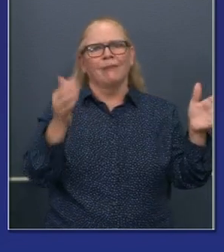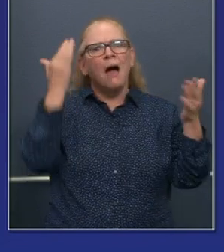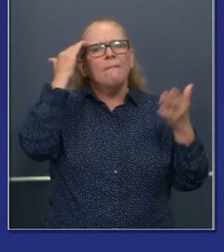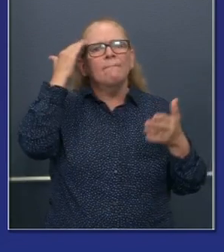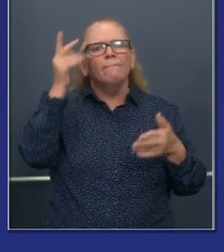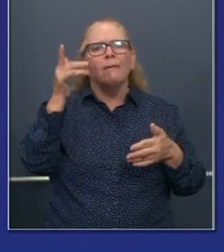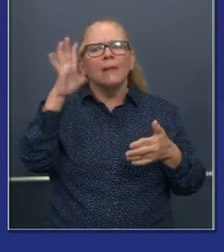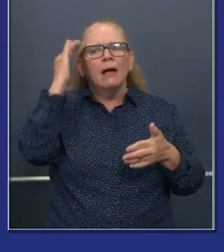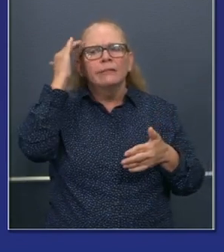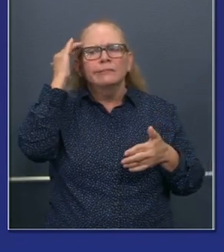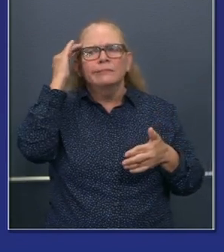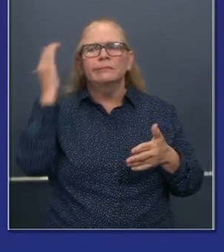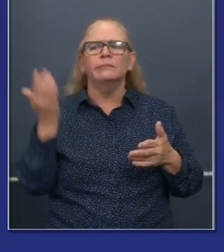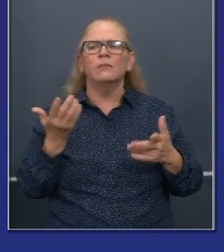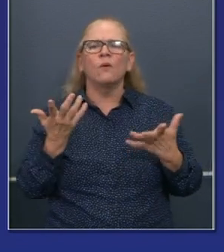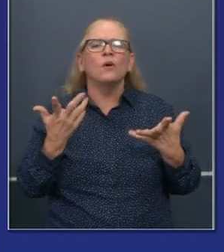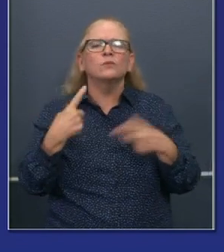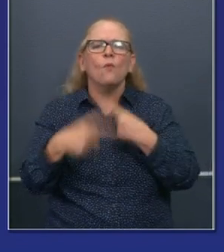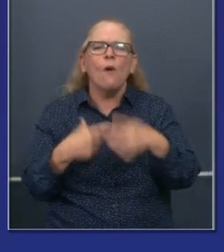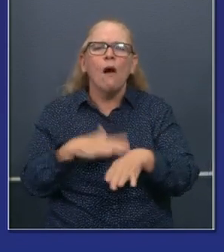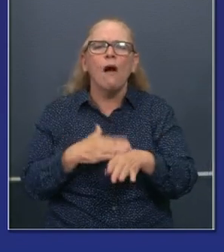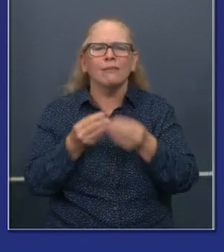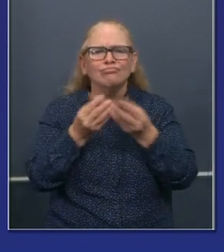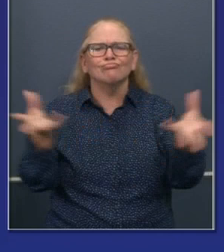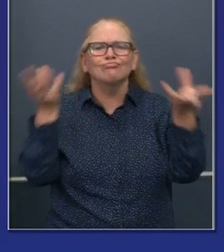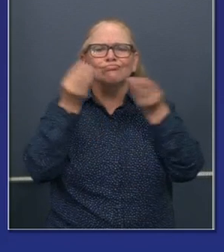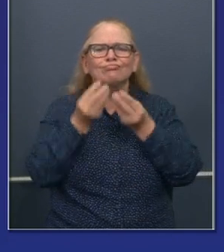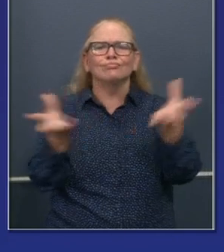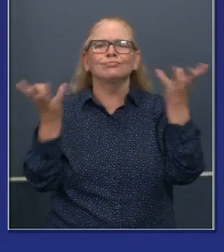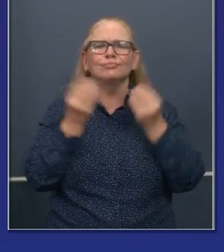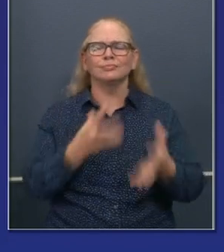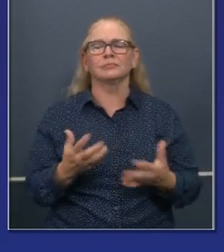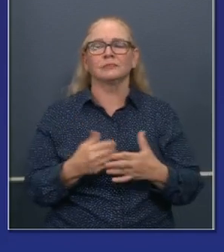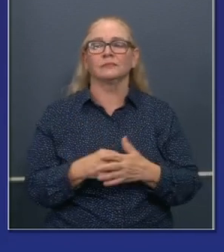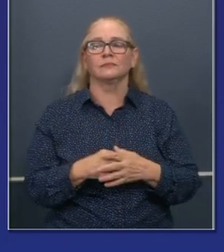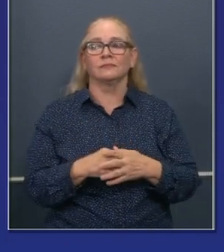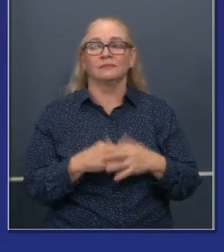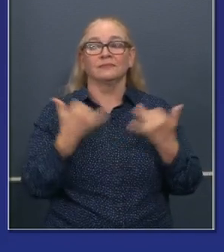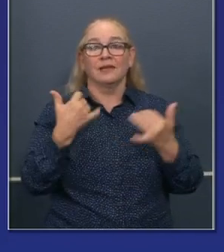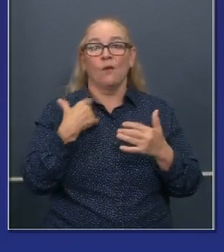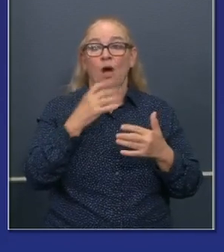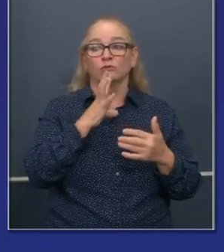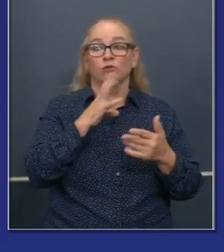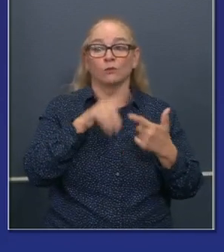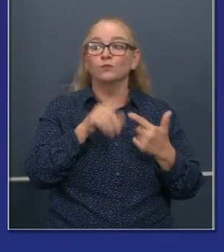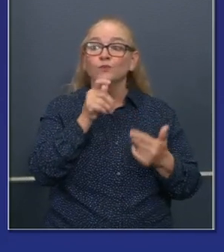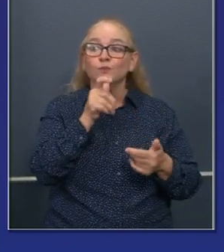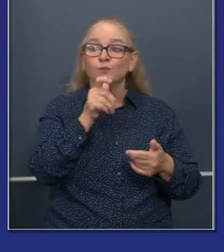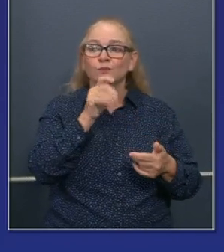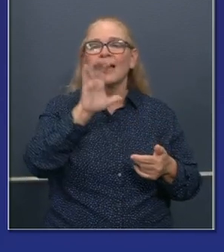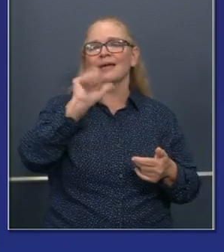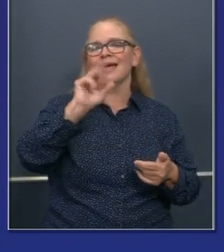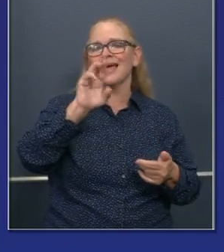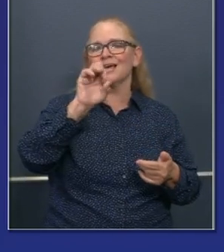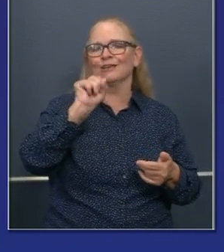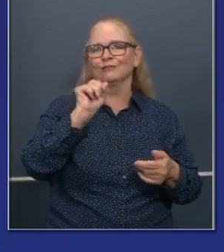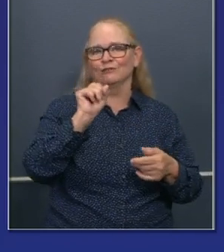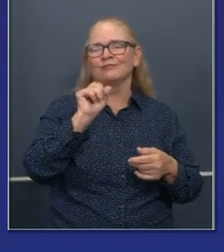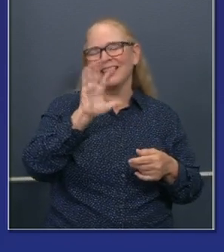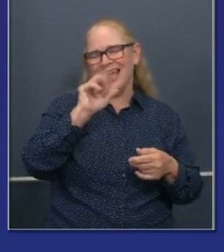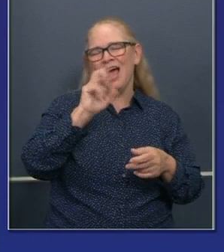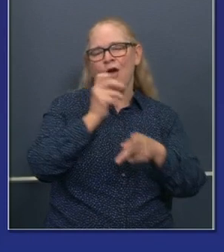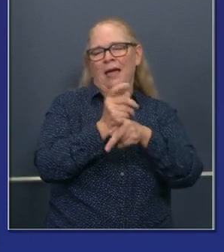acknowledge all those caregivers out there. Um, this is personal, uh, my wife, uh, among others, but it's also a cause,